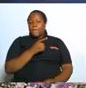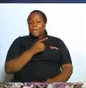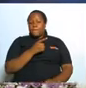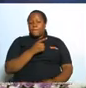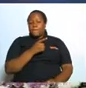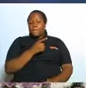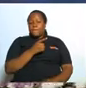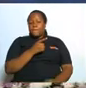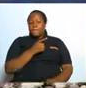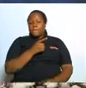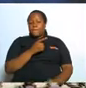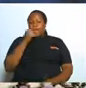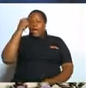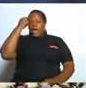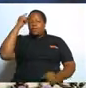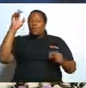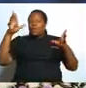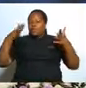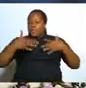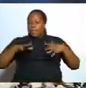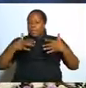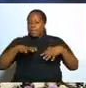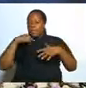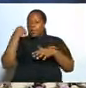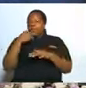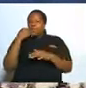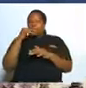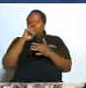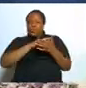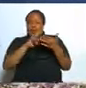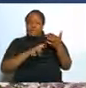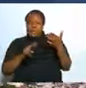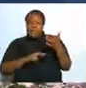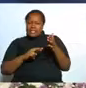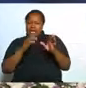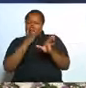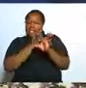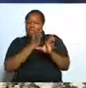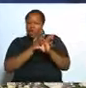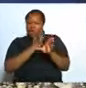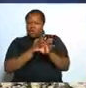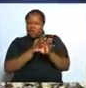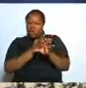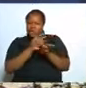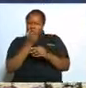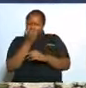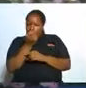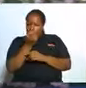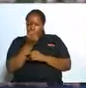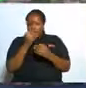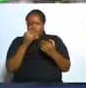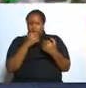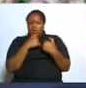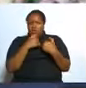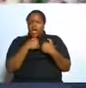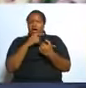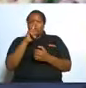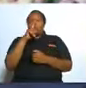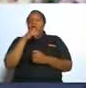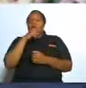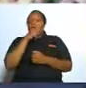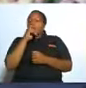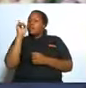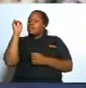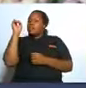sigmund freud for those who just touched psychology a bit this name is not new to you sigmund freud